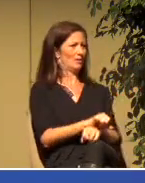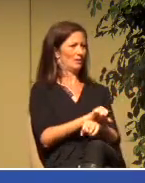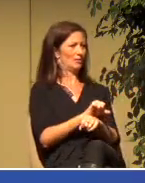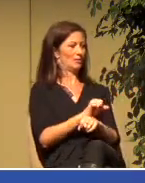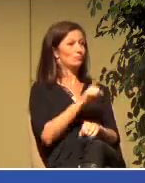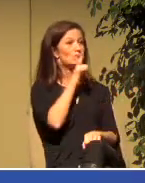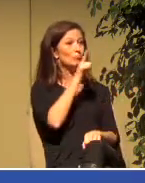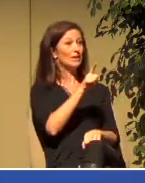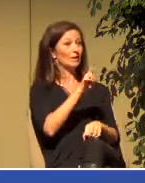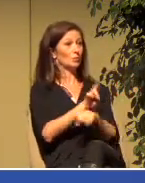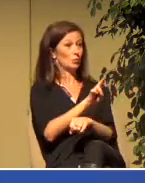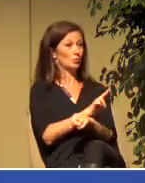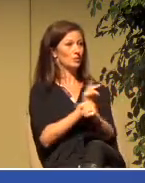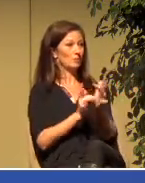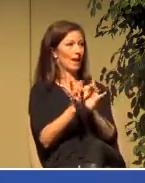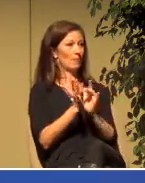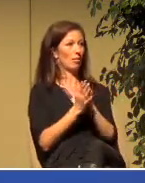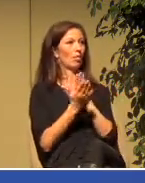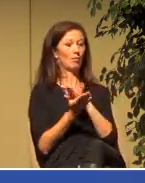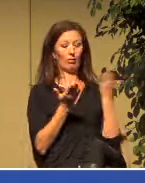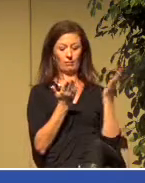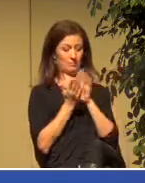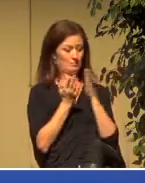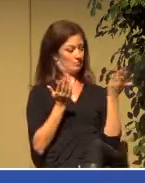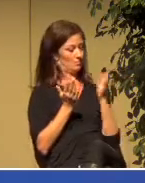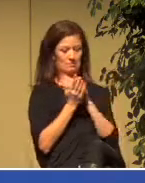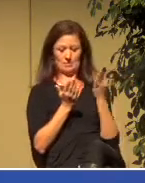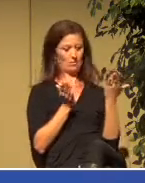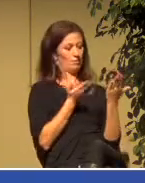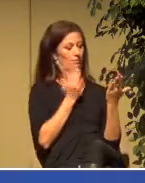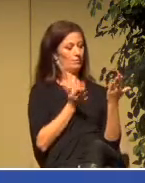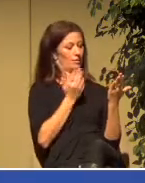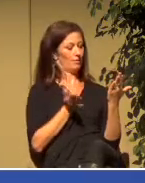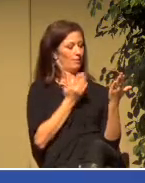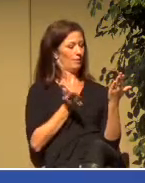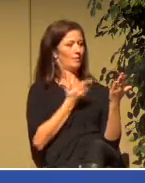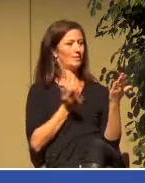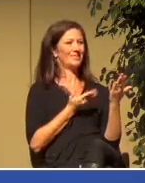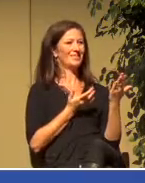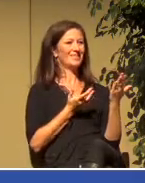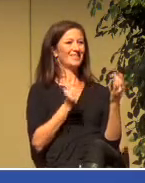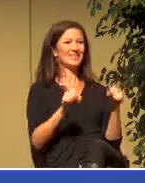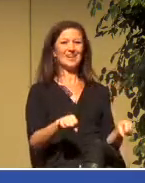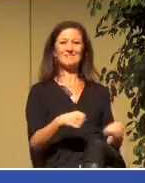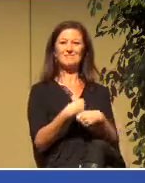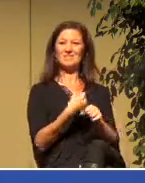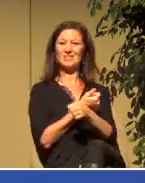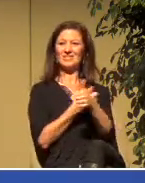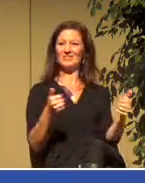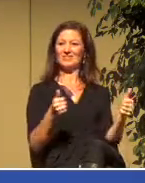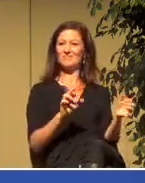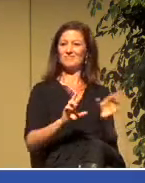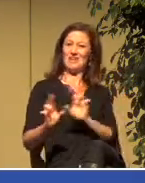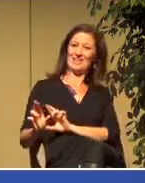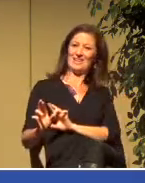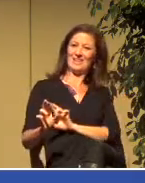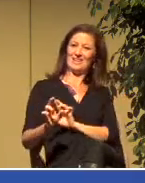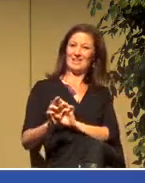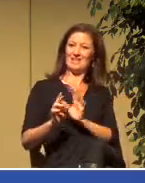meeting with God. And as you are looking for the passage, it's almost like preparation in meeting God Himself.